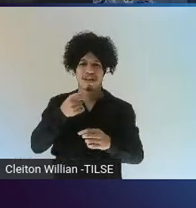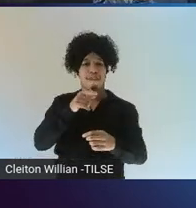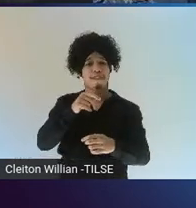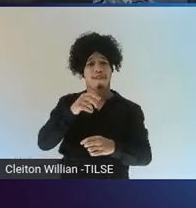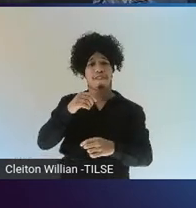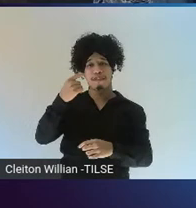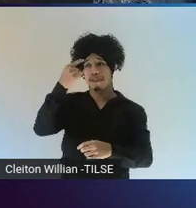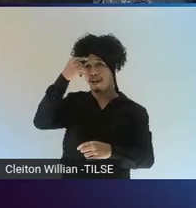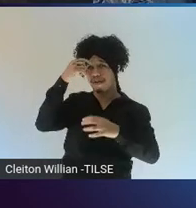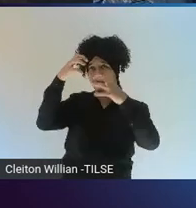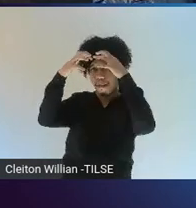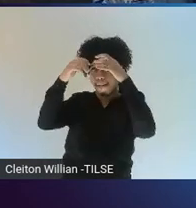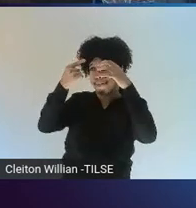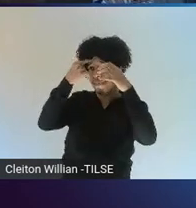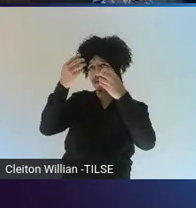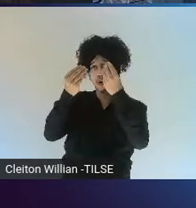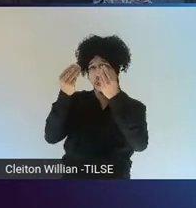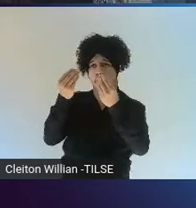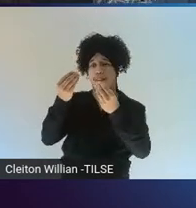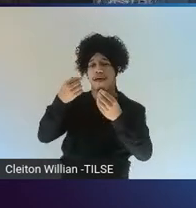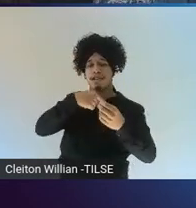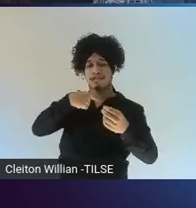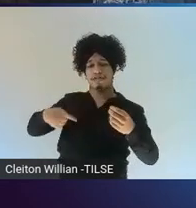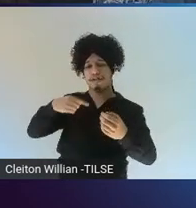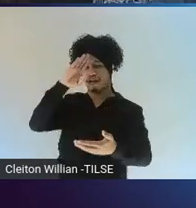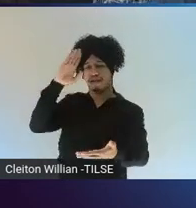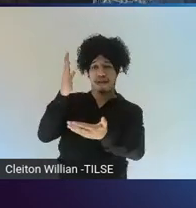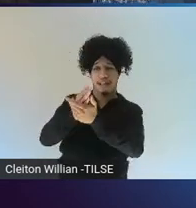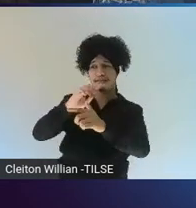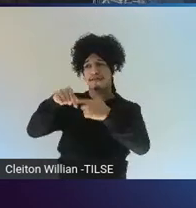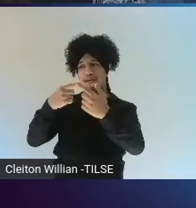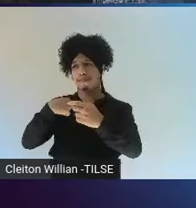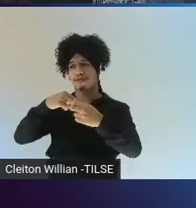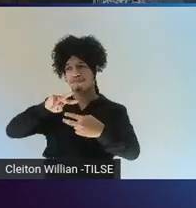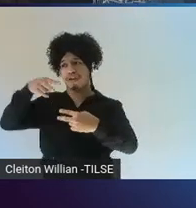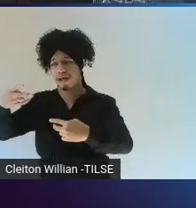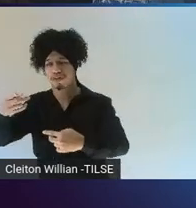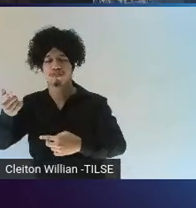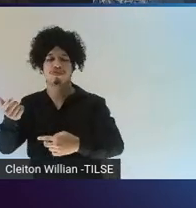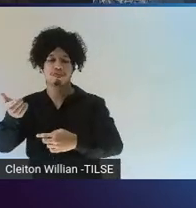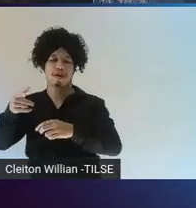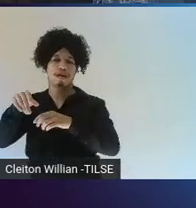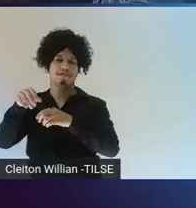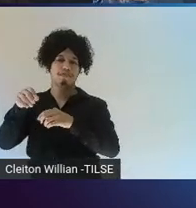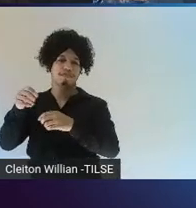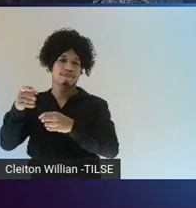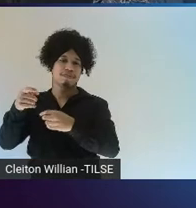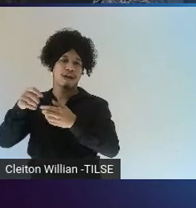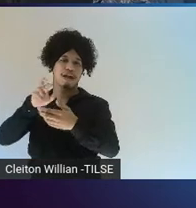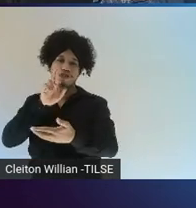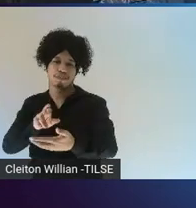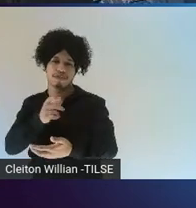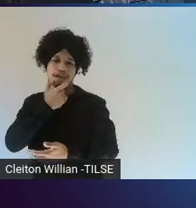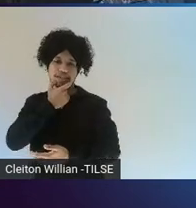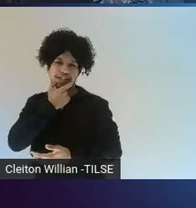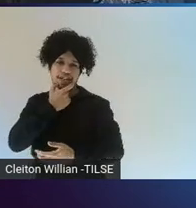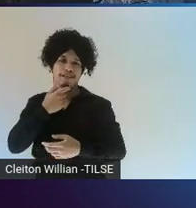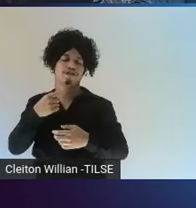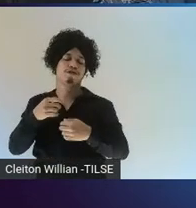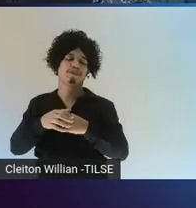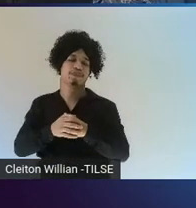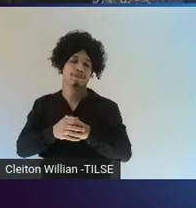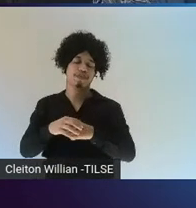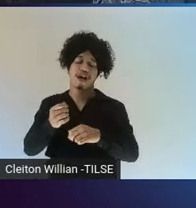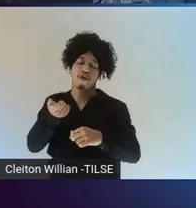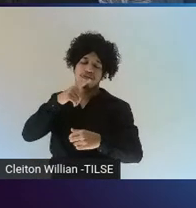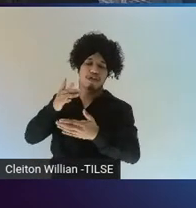doing the work in English because they need to. They need to pass the class. And